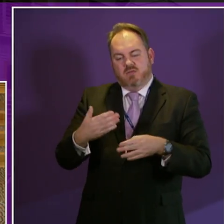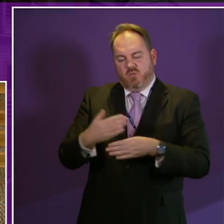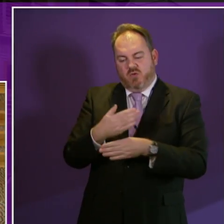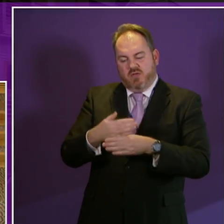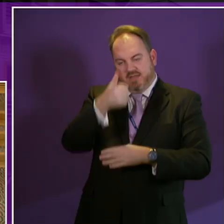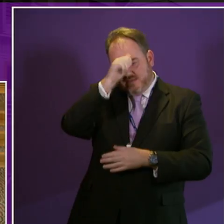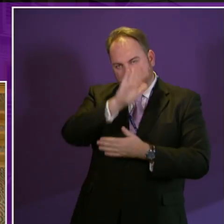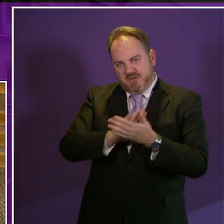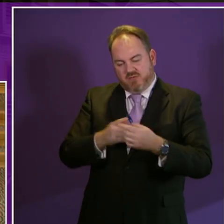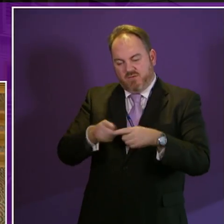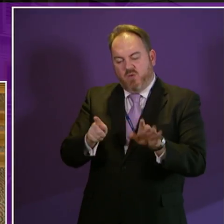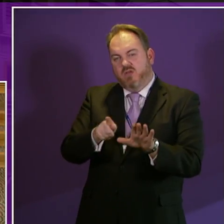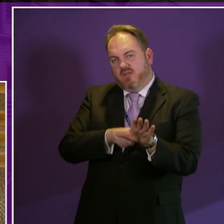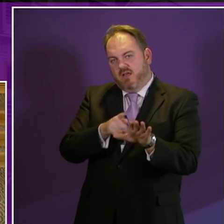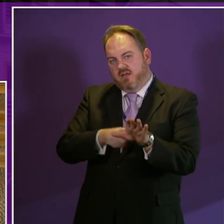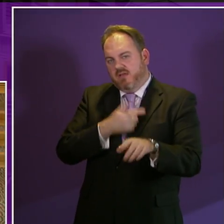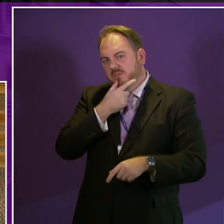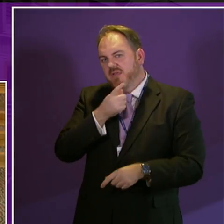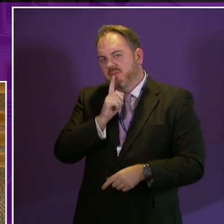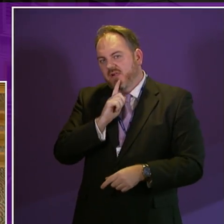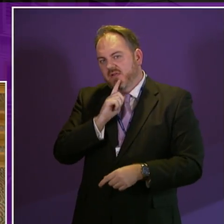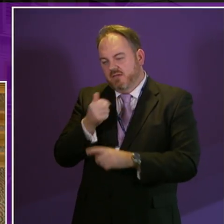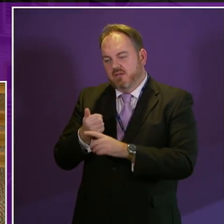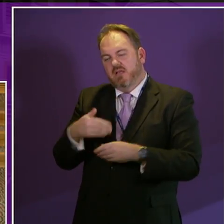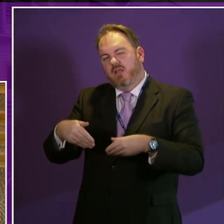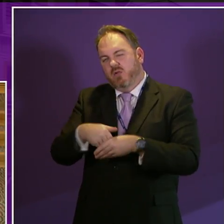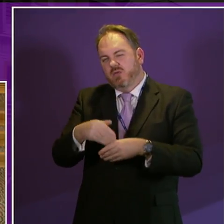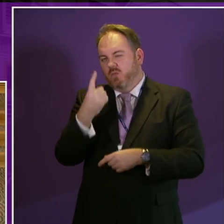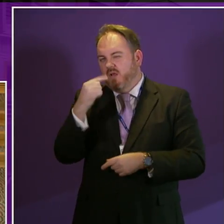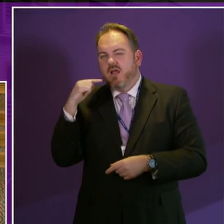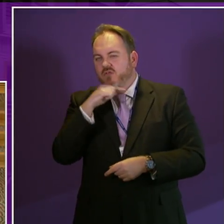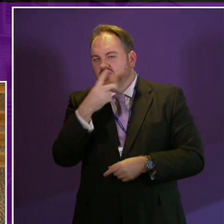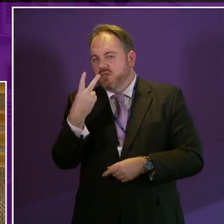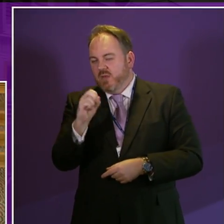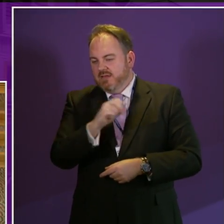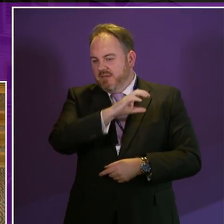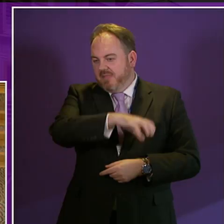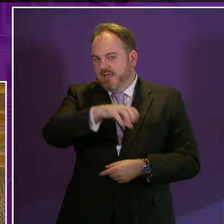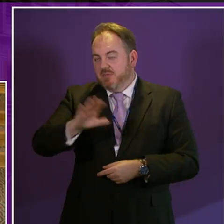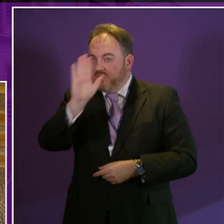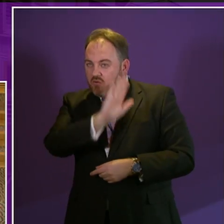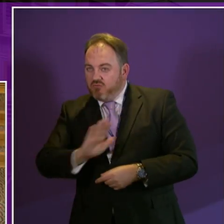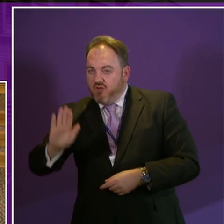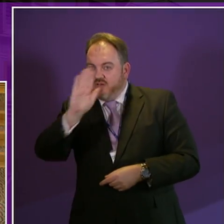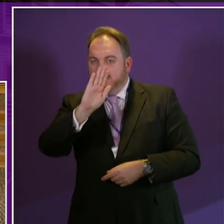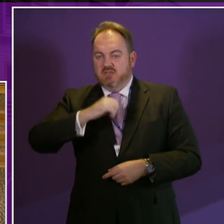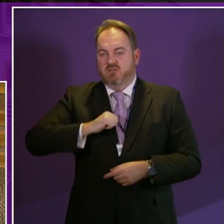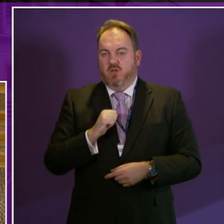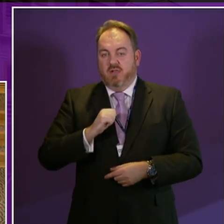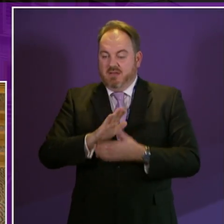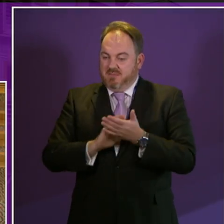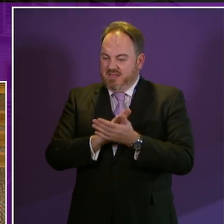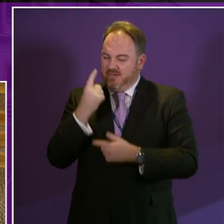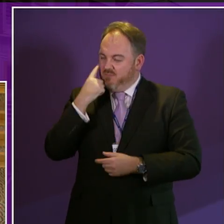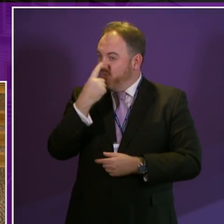people together with the 120 place internship programme across the public and third sector shows, I hope,